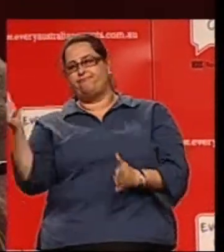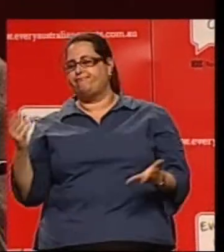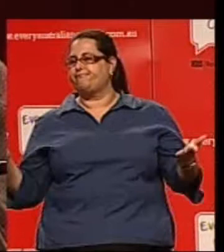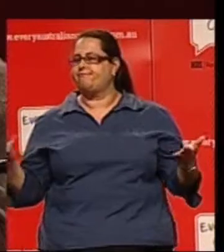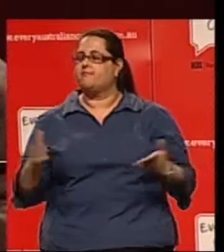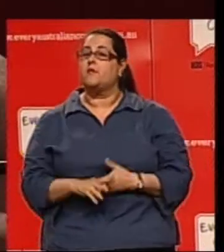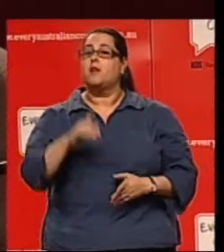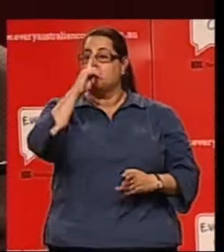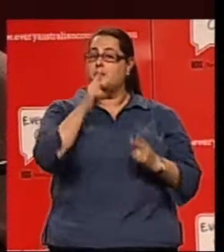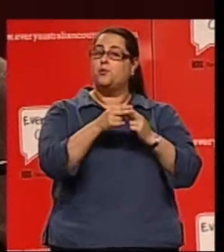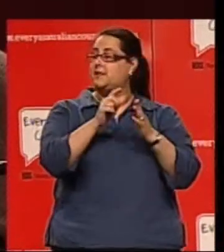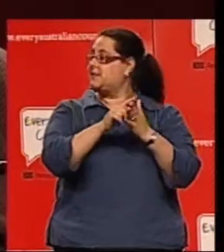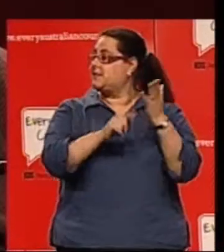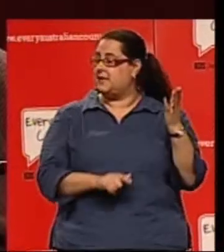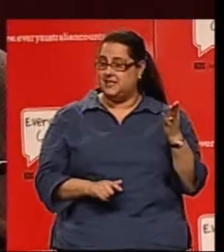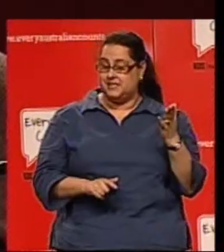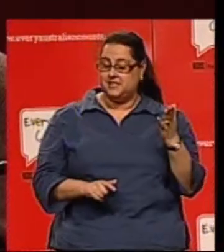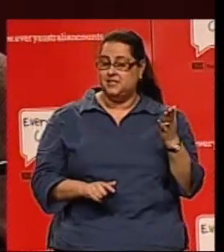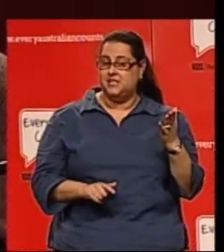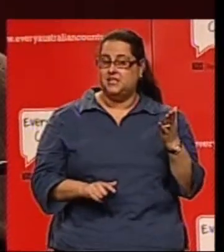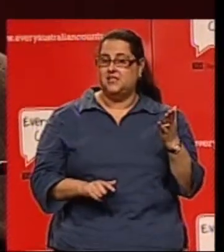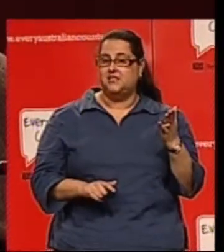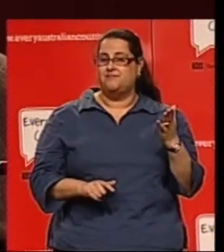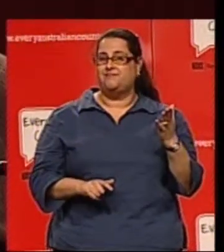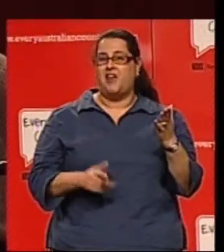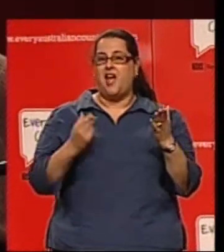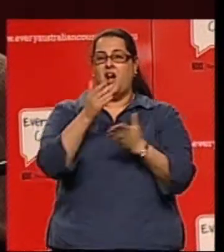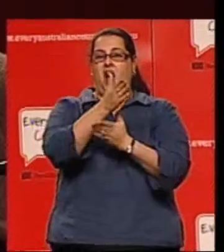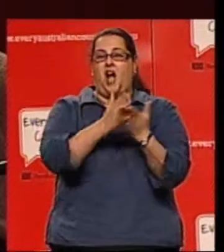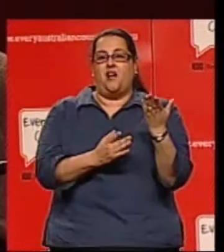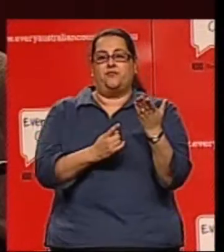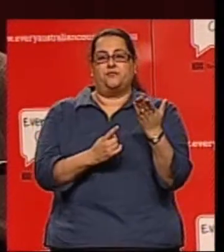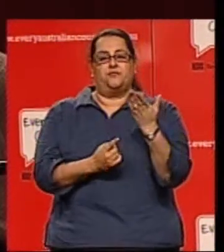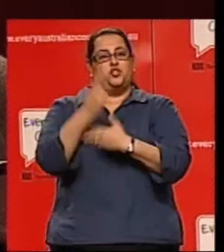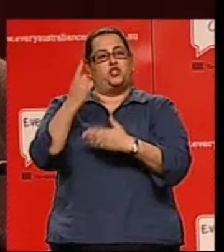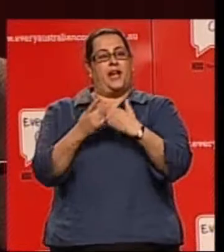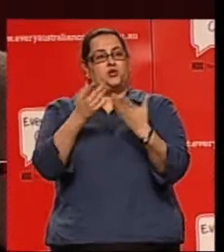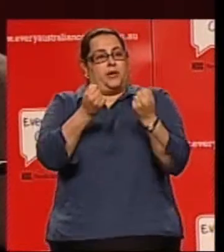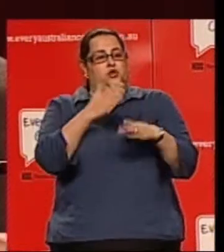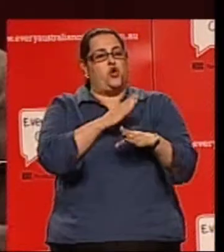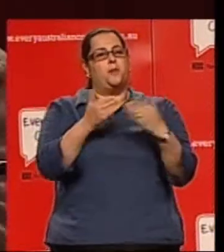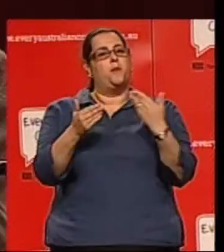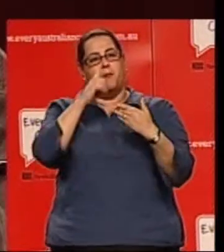People with disabilities are only half as likely to be employed compared to people without disabilities.